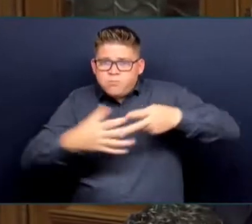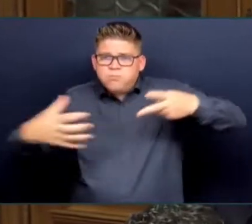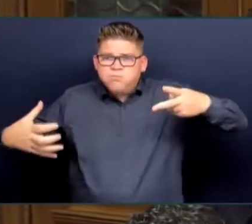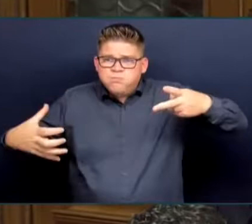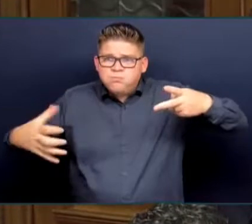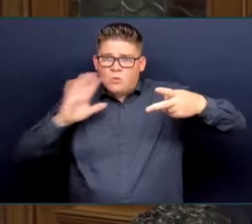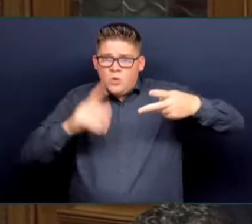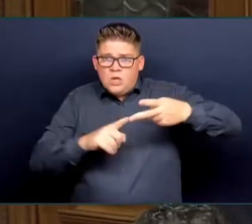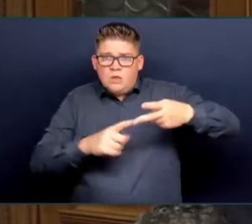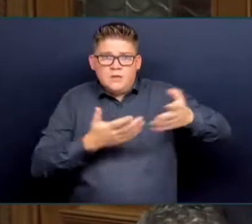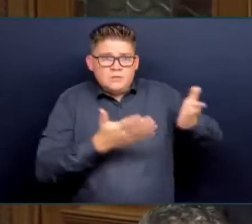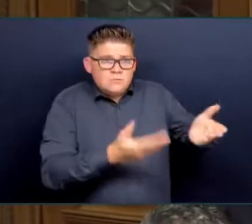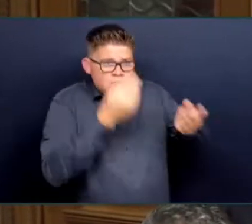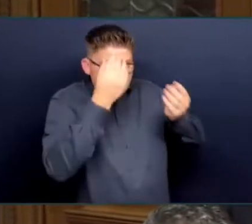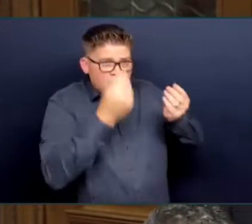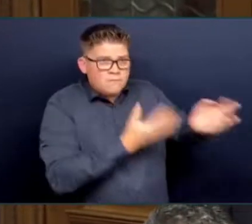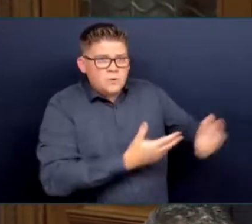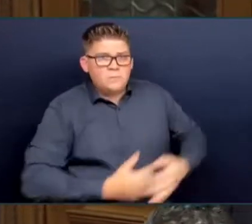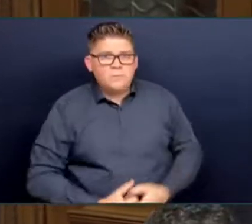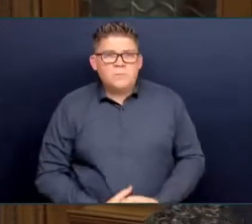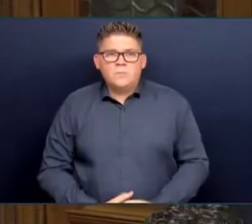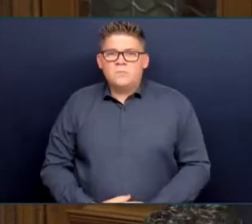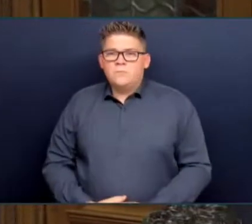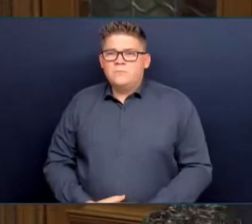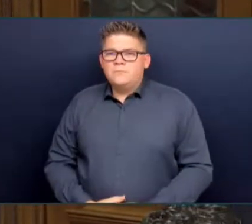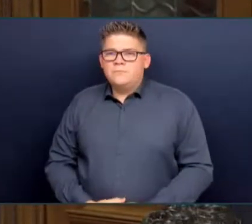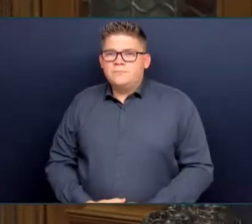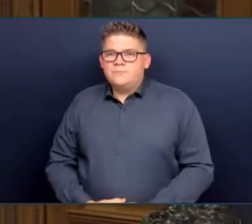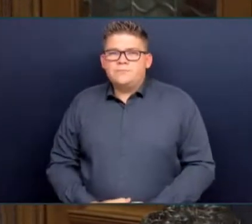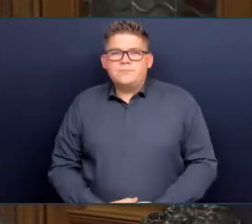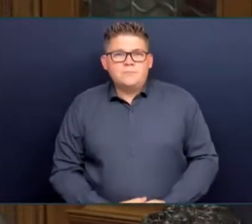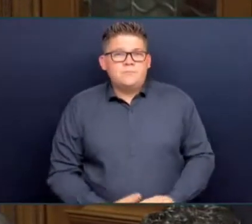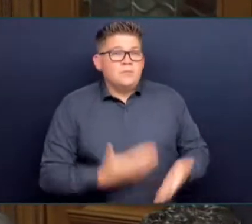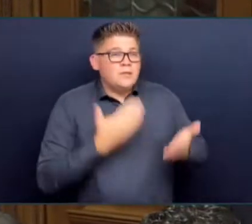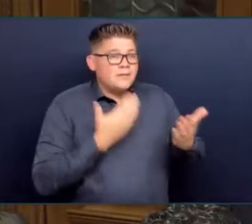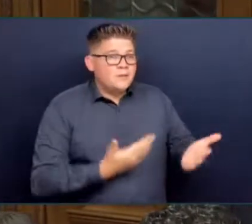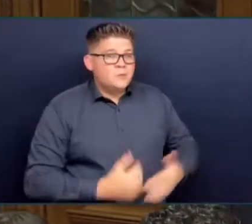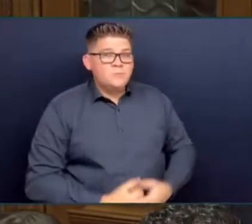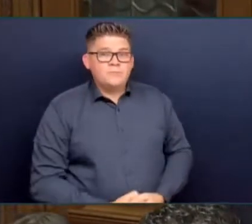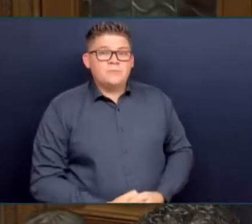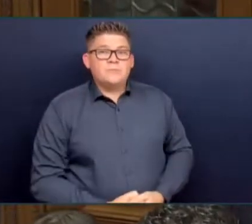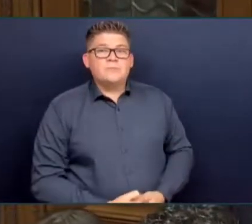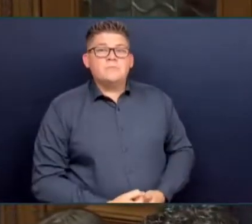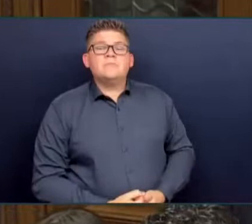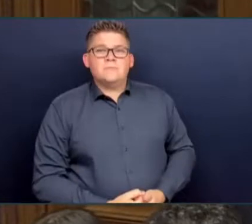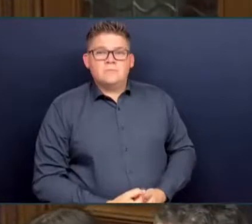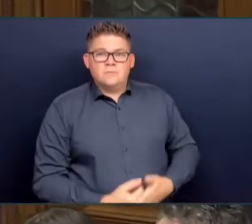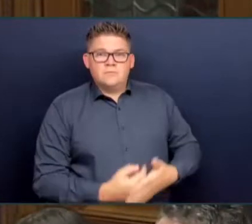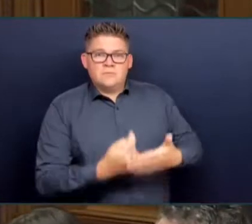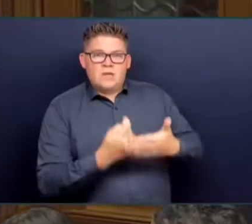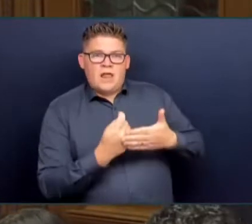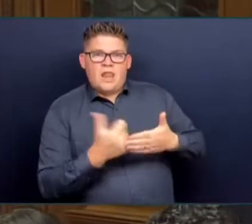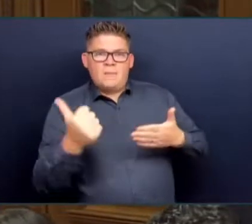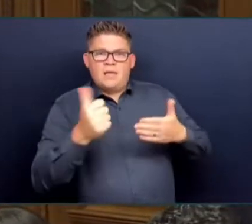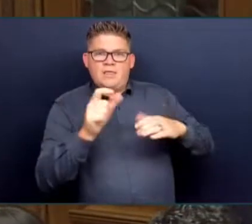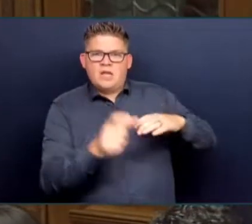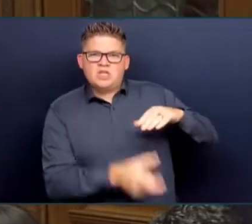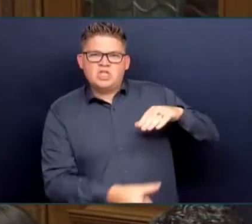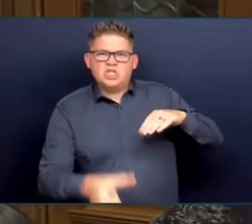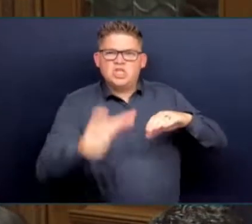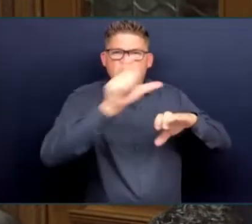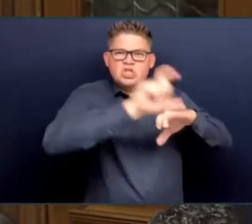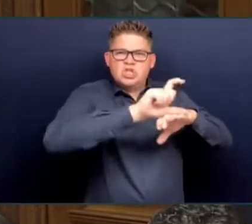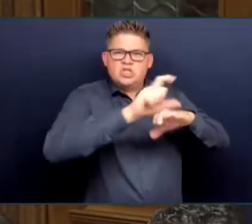largest fossil fuel subsidy in B.C., the Deep Well Royalty Program. We have also eliminated other outdated and efficient